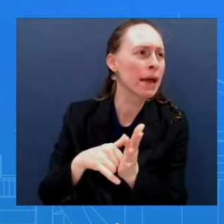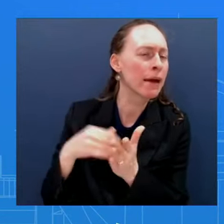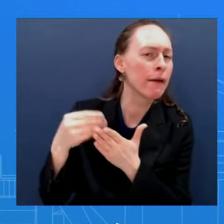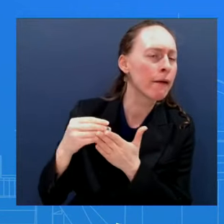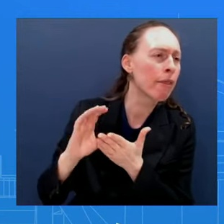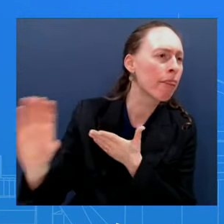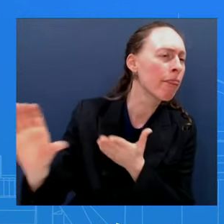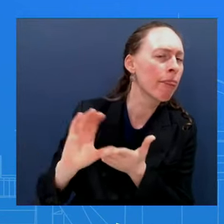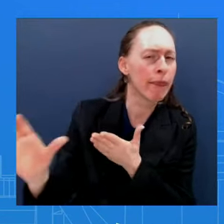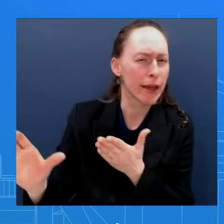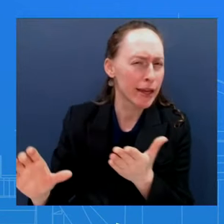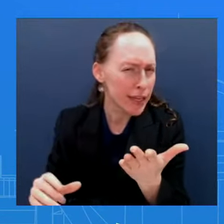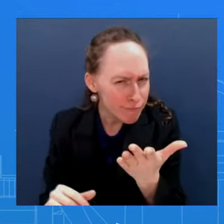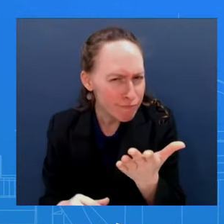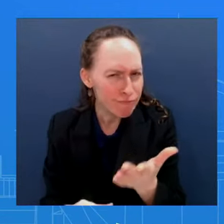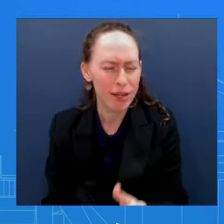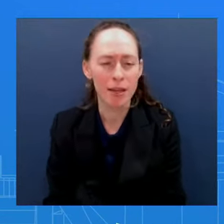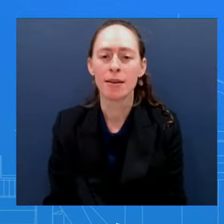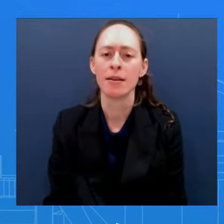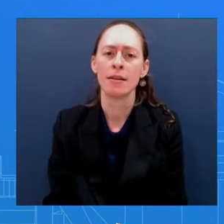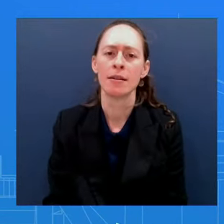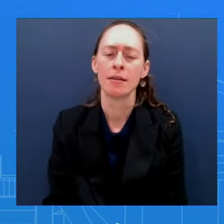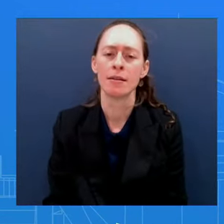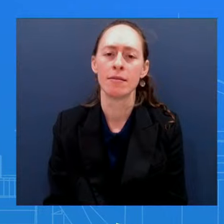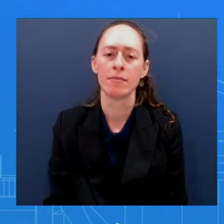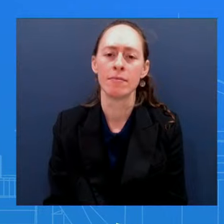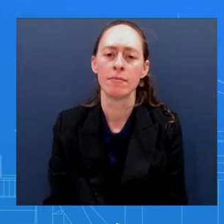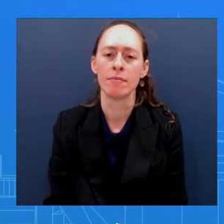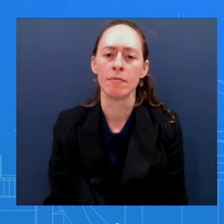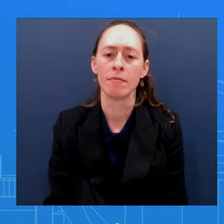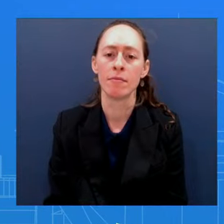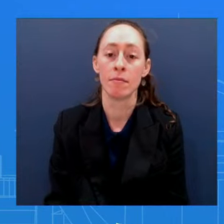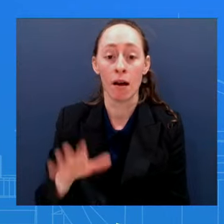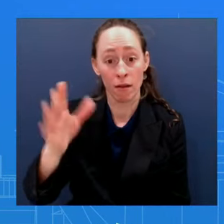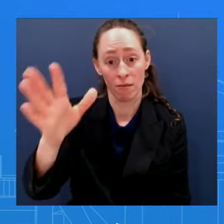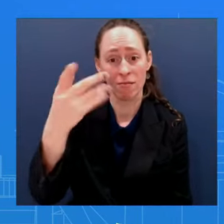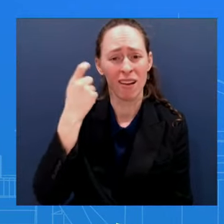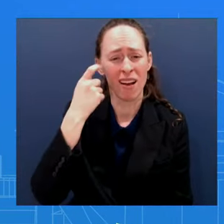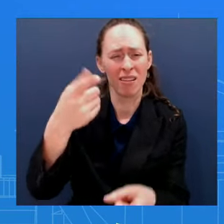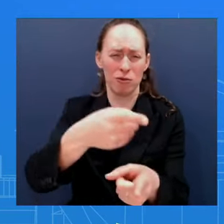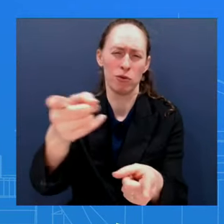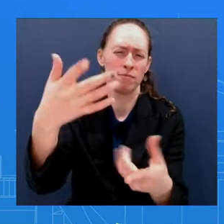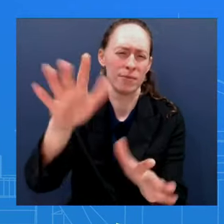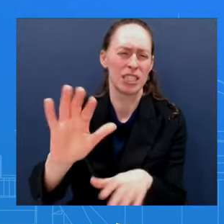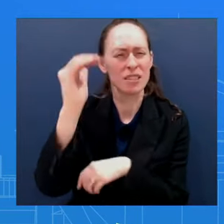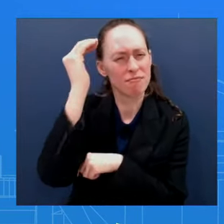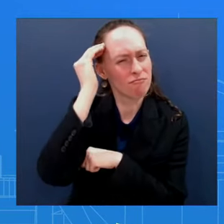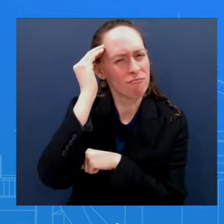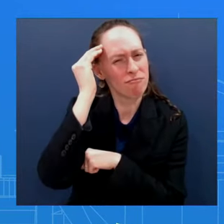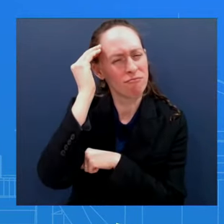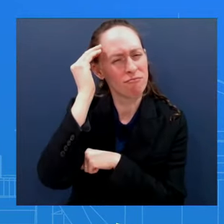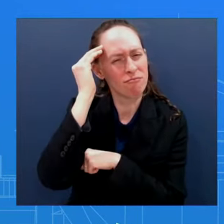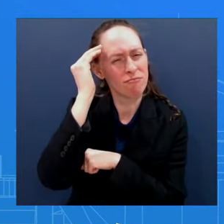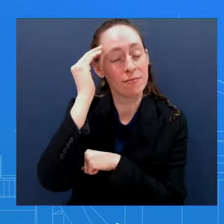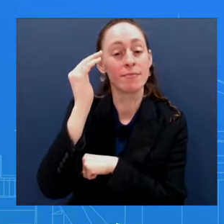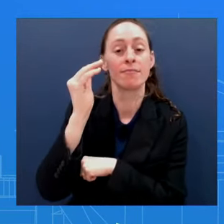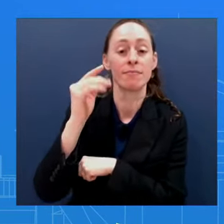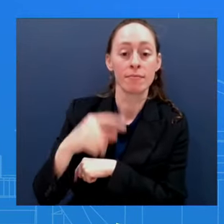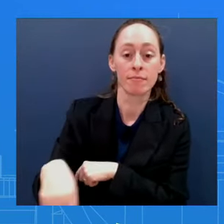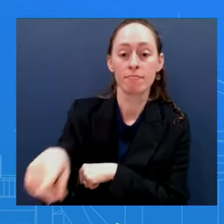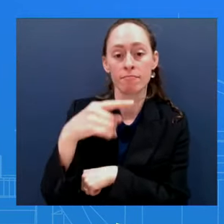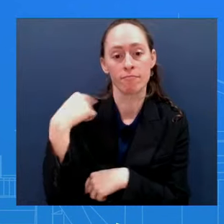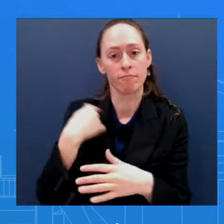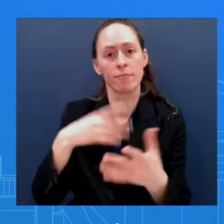week We issued a national security memorandum that codifies existing policies And adds reporting